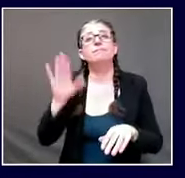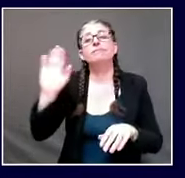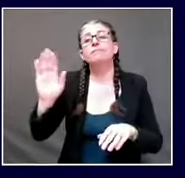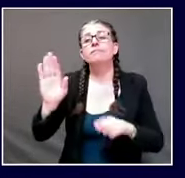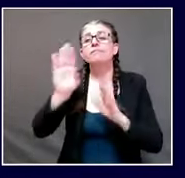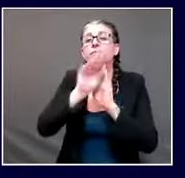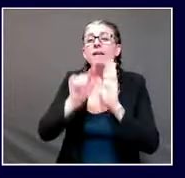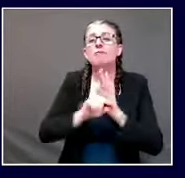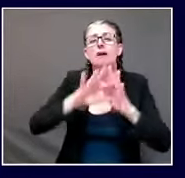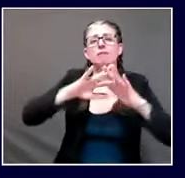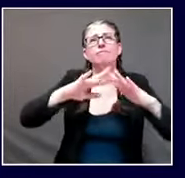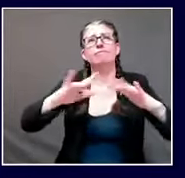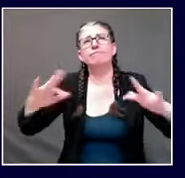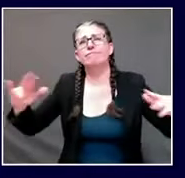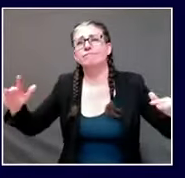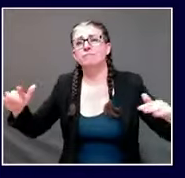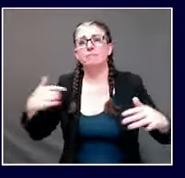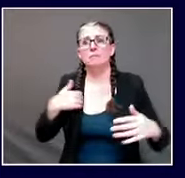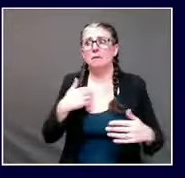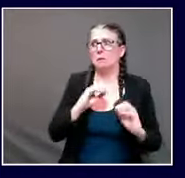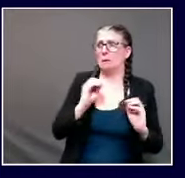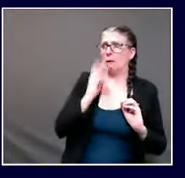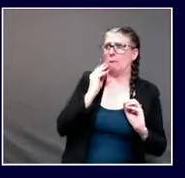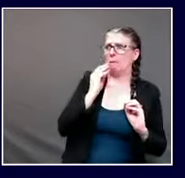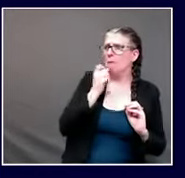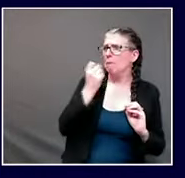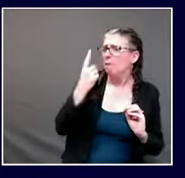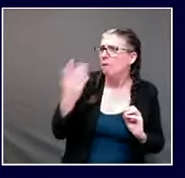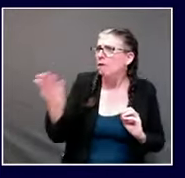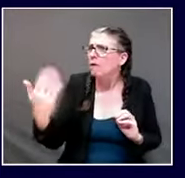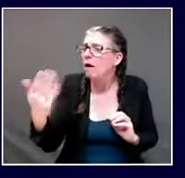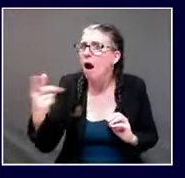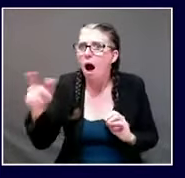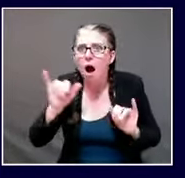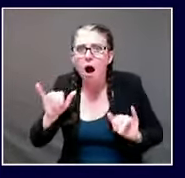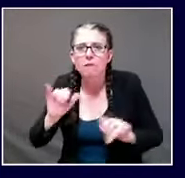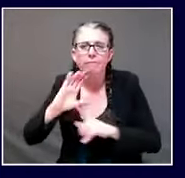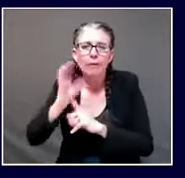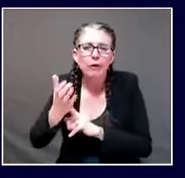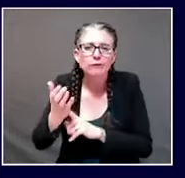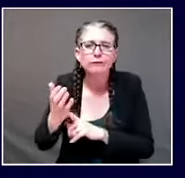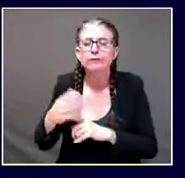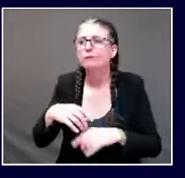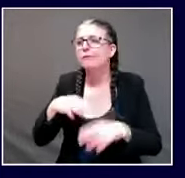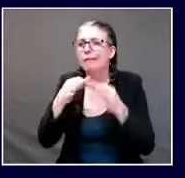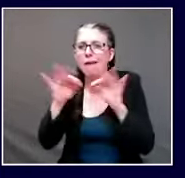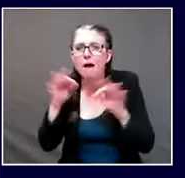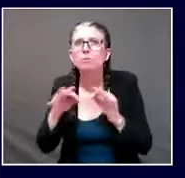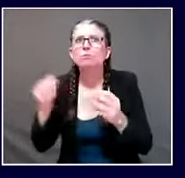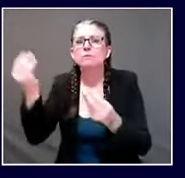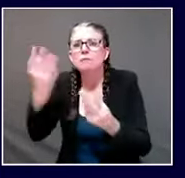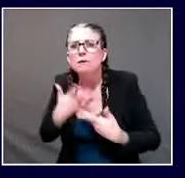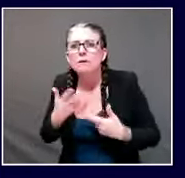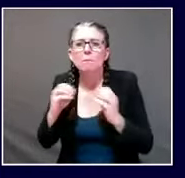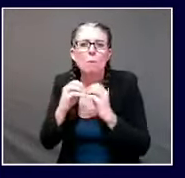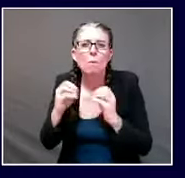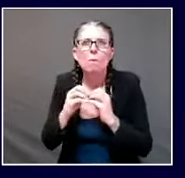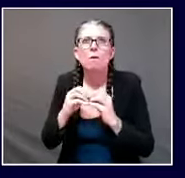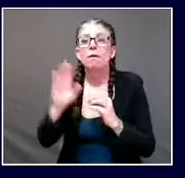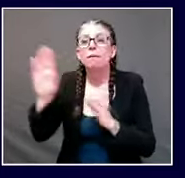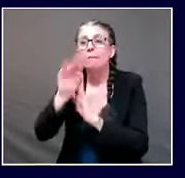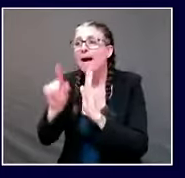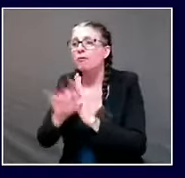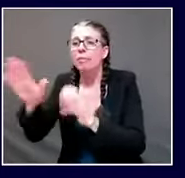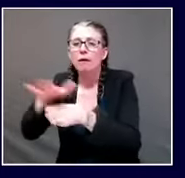overall response we don't see that slowing down as we think about potential planning for vaccines we will certainly be looking